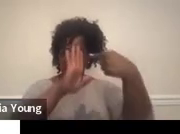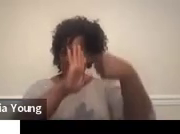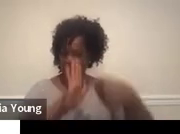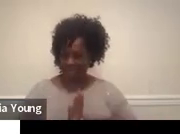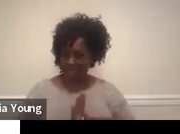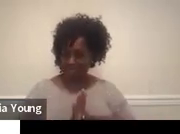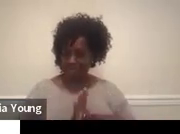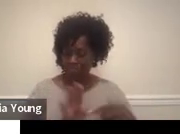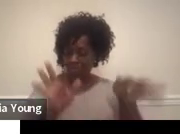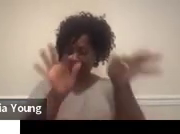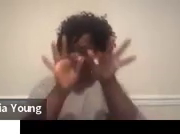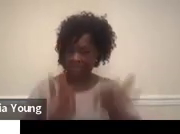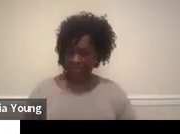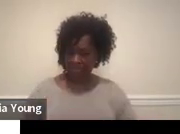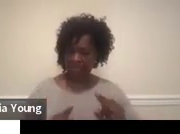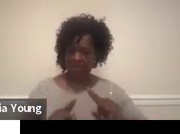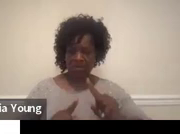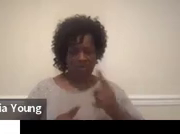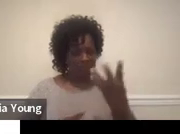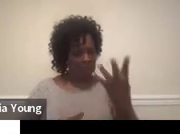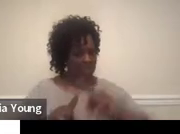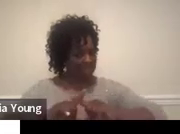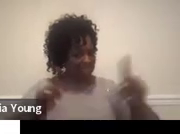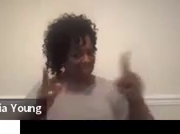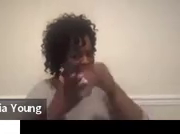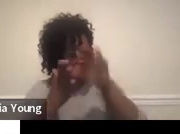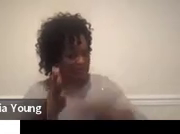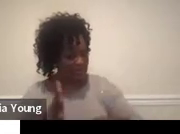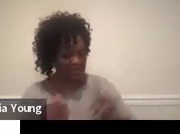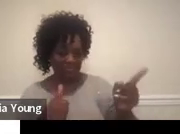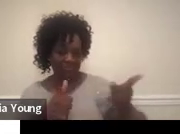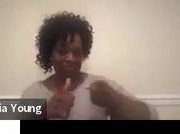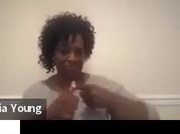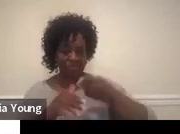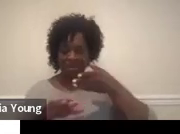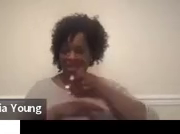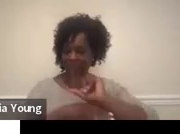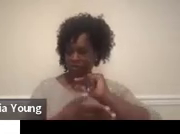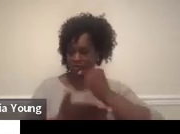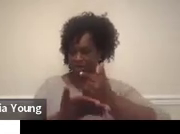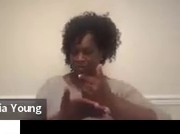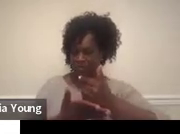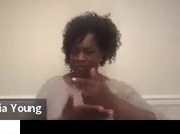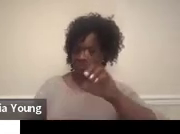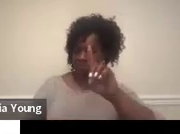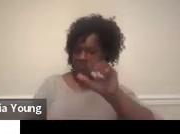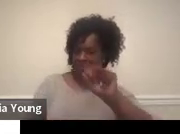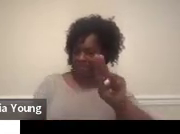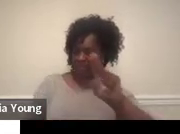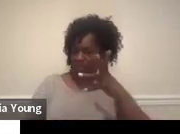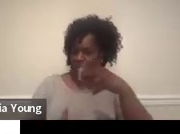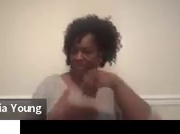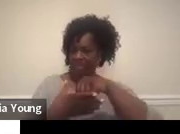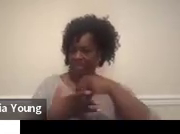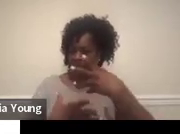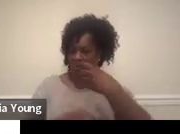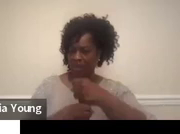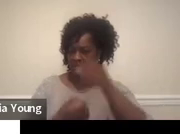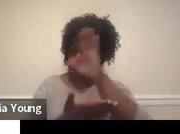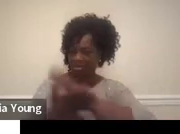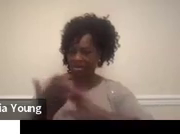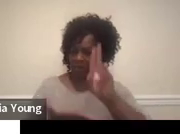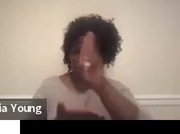four different kids. So the first one is that after graduation, Dan will attend a four-year college or